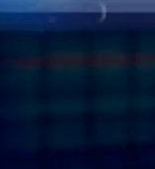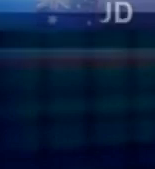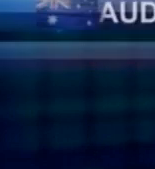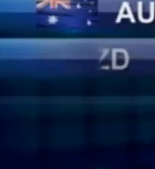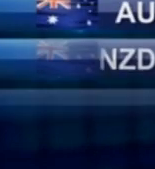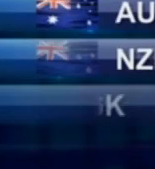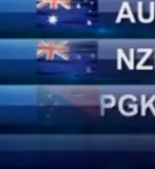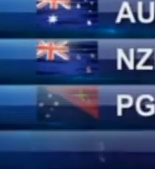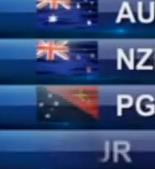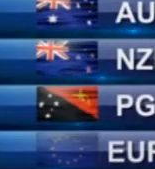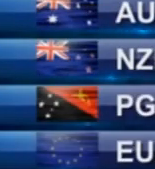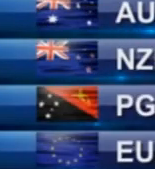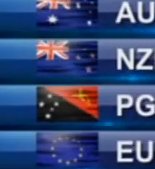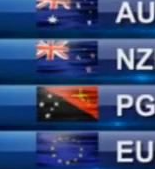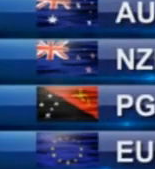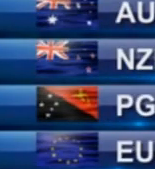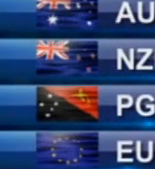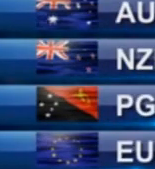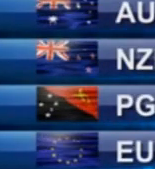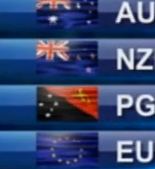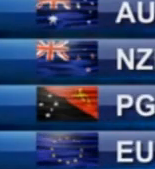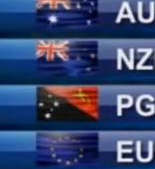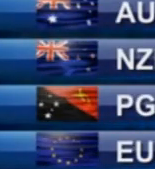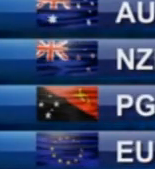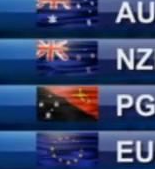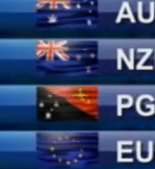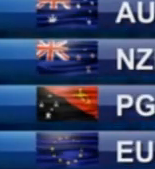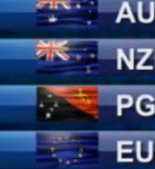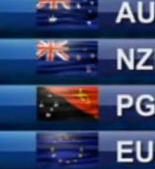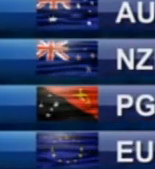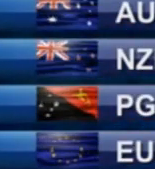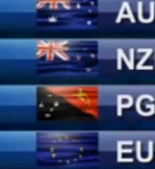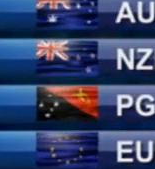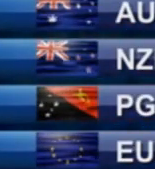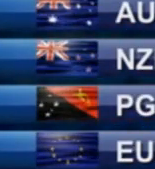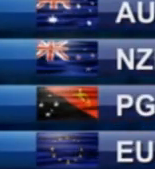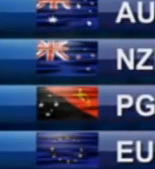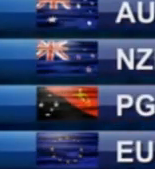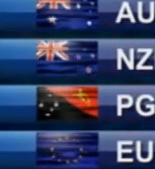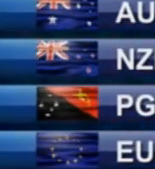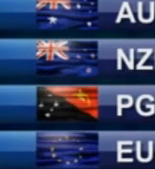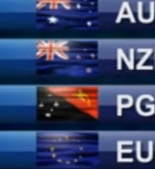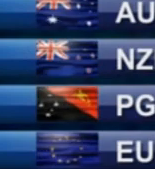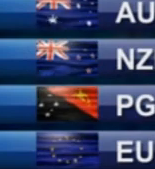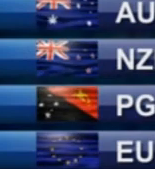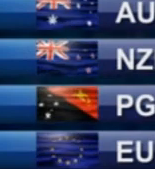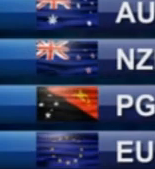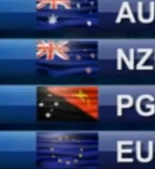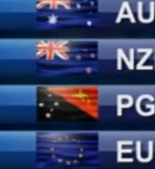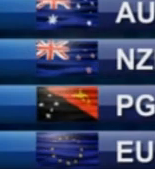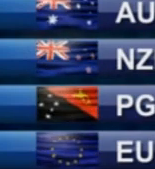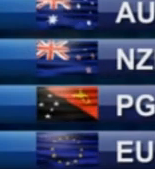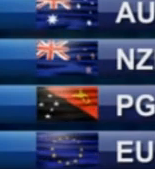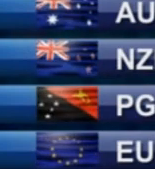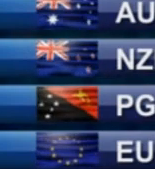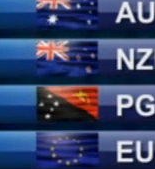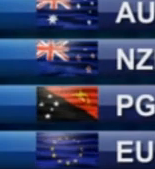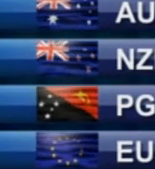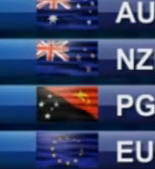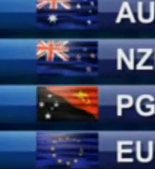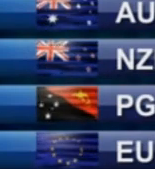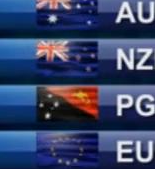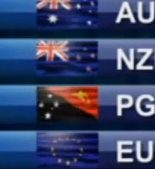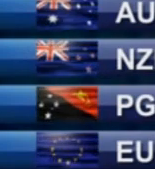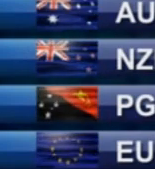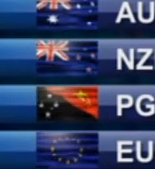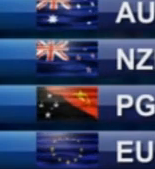this morning. Our dollar declined against the rising U.S. greenback and the Chinese one, as well as the other international currencies we cover. However,